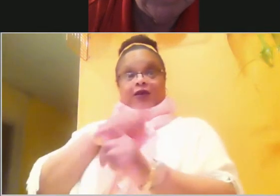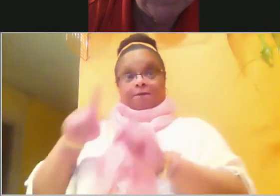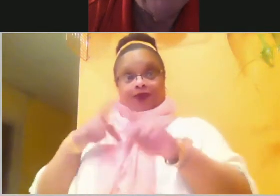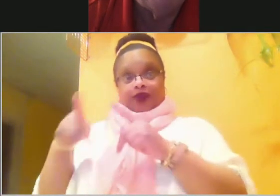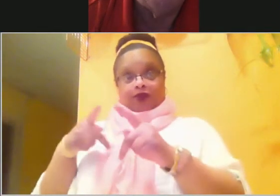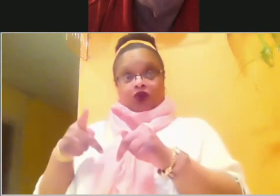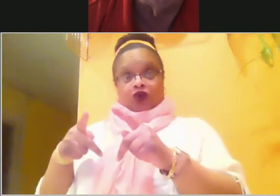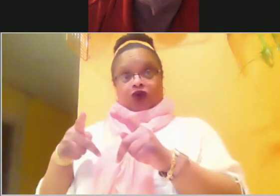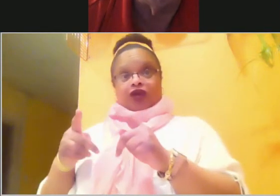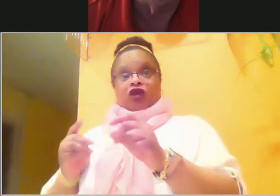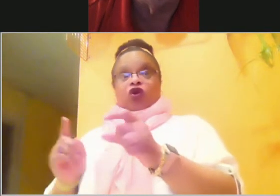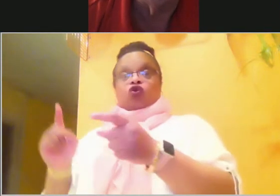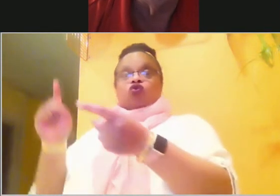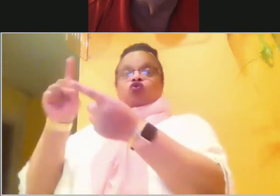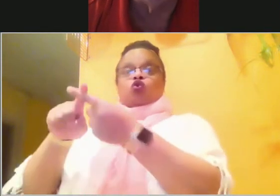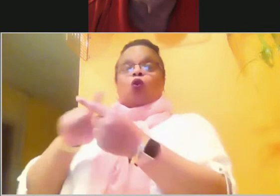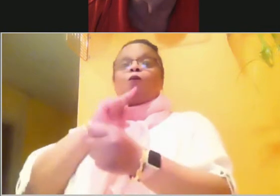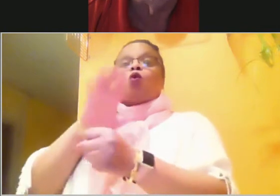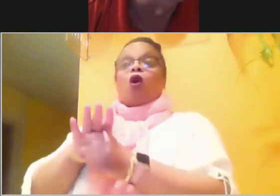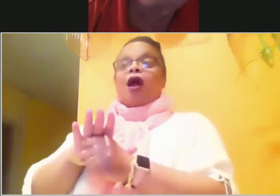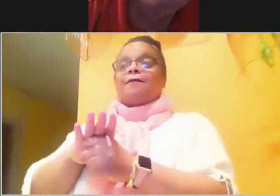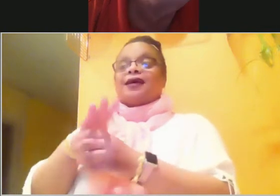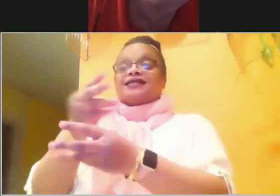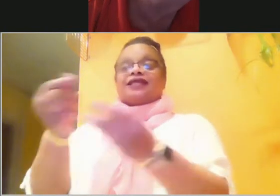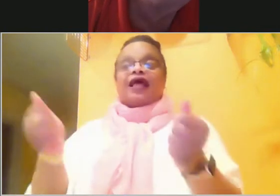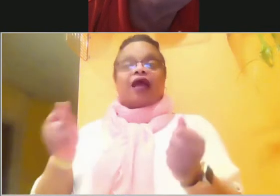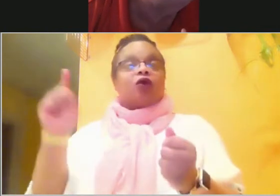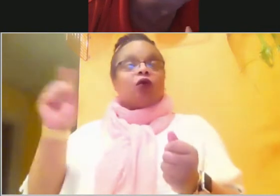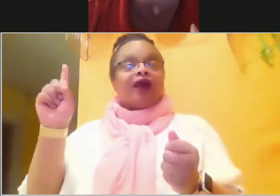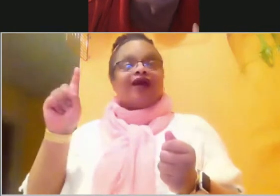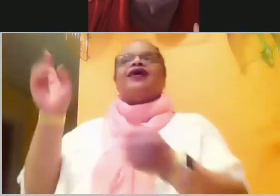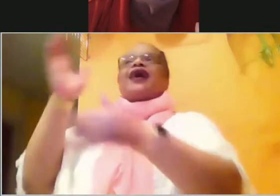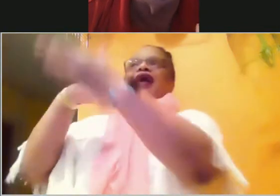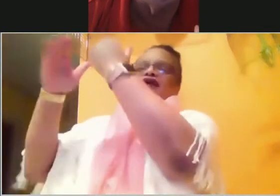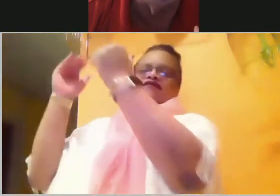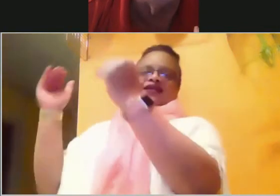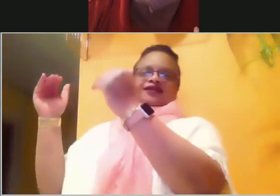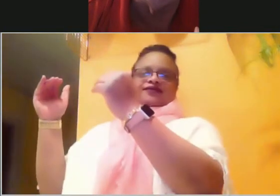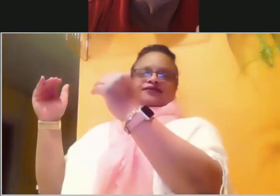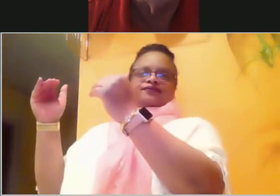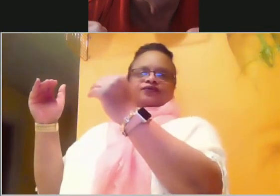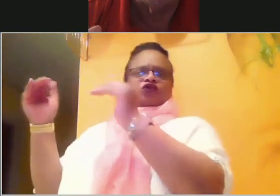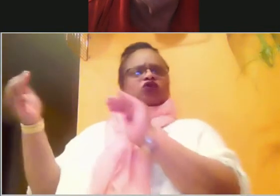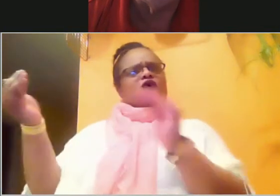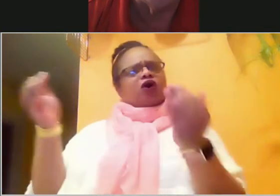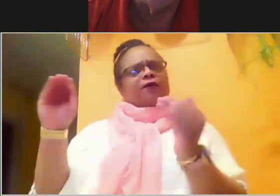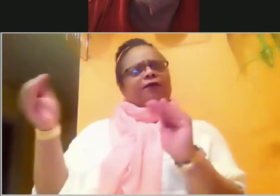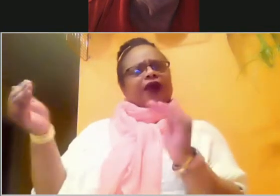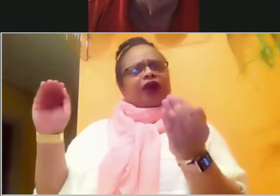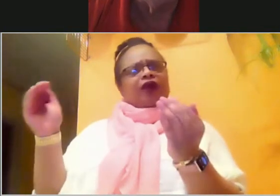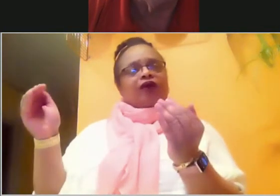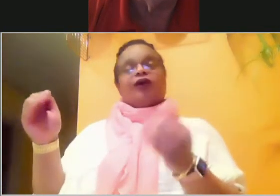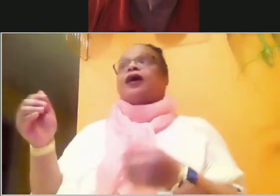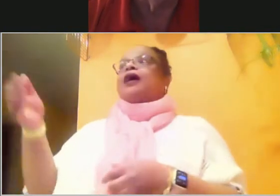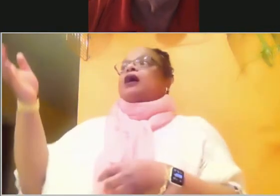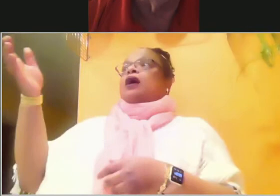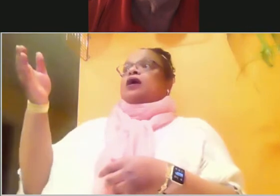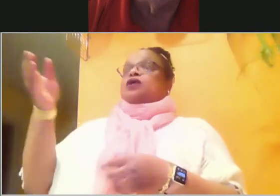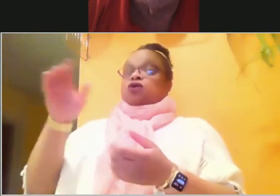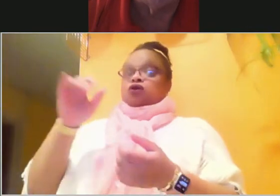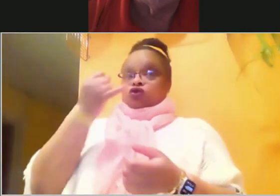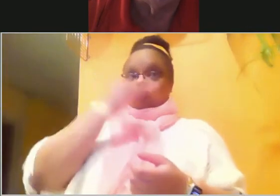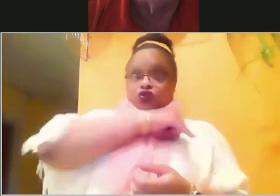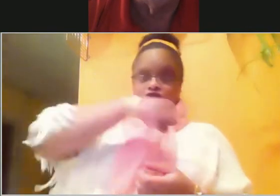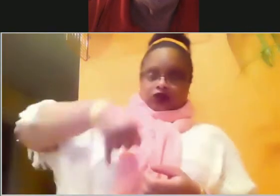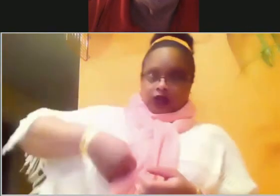promised land of heaven. So you see, Joshua was given the power by God because of